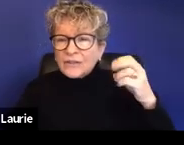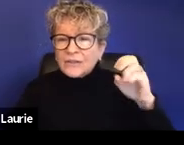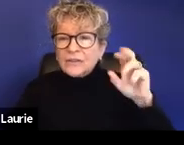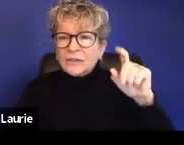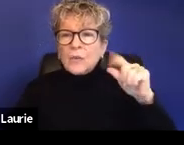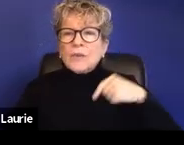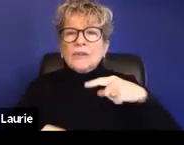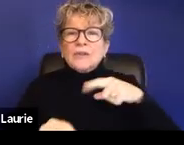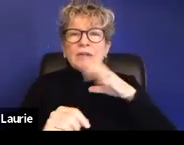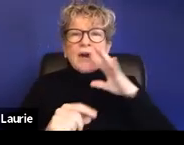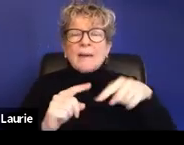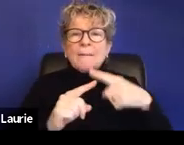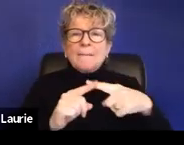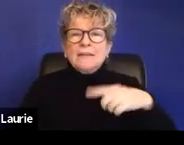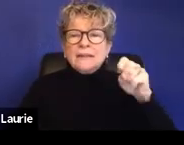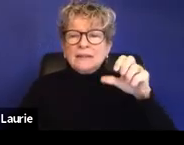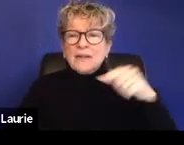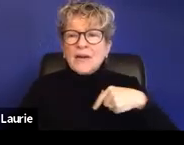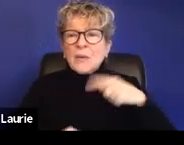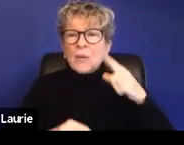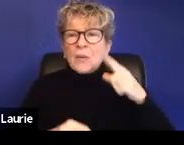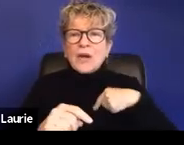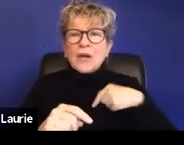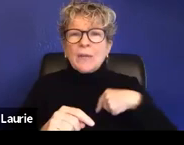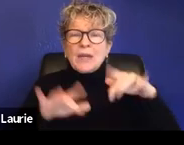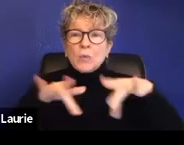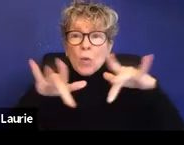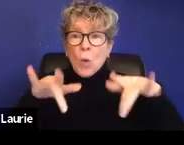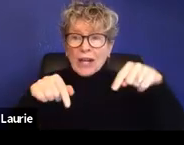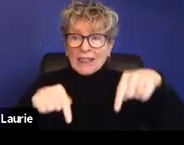This will be our last version. We're going to be recording this one.